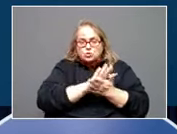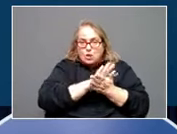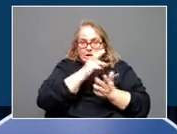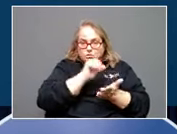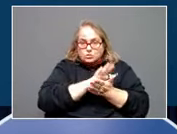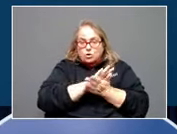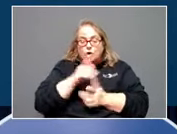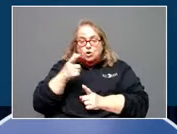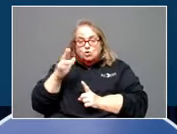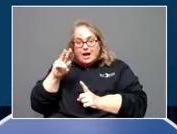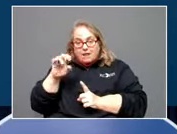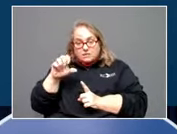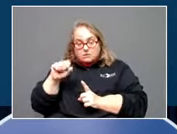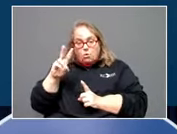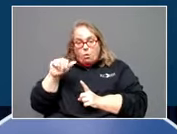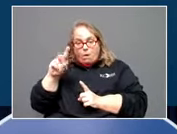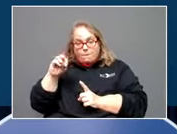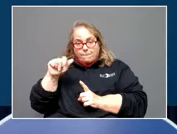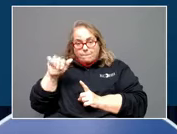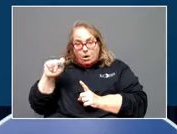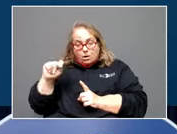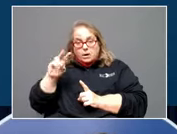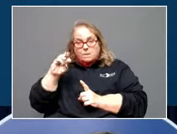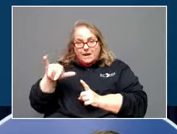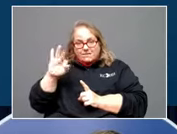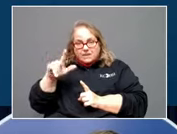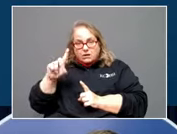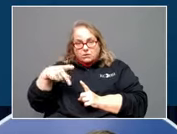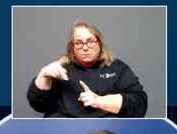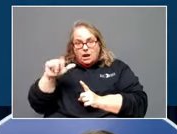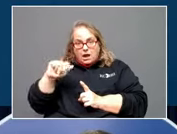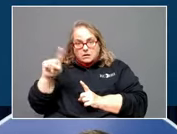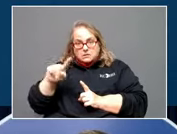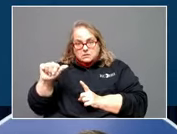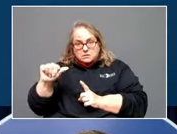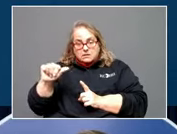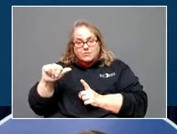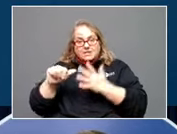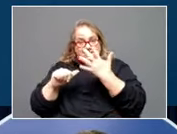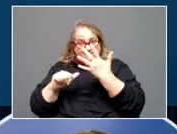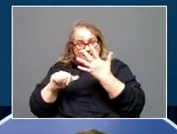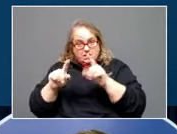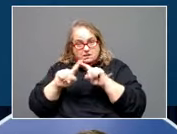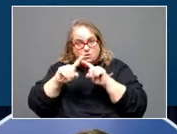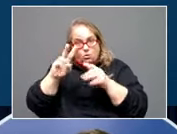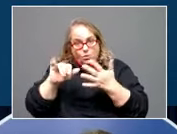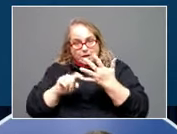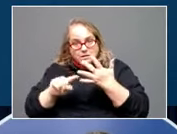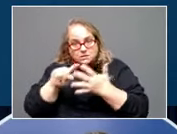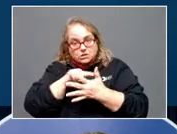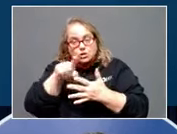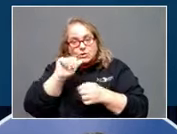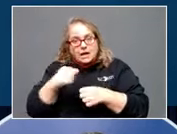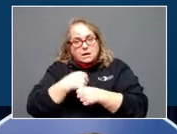Walmart location, Mayfield Plaza. So, again, that's five different ways that you can make your FEMA